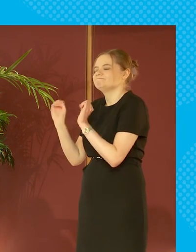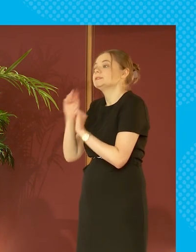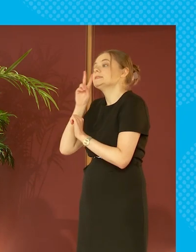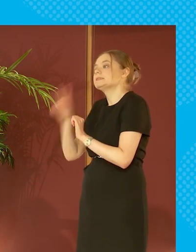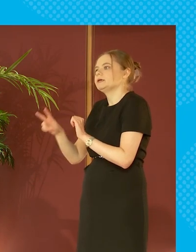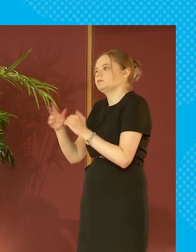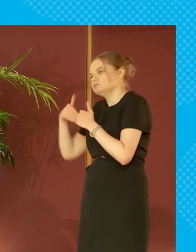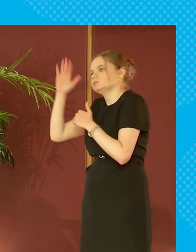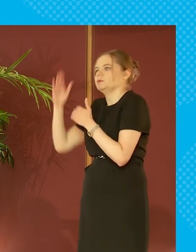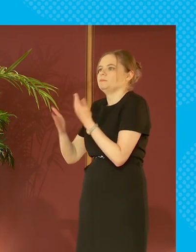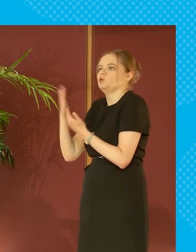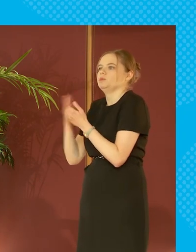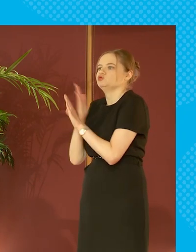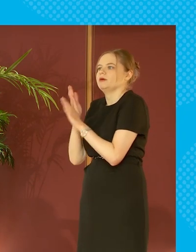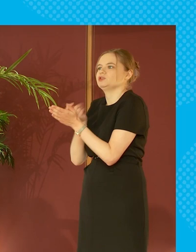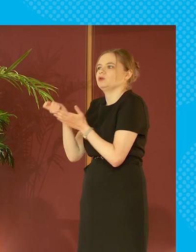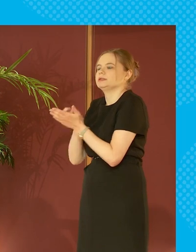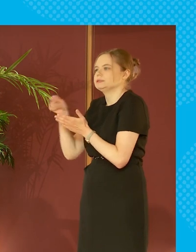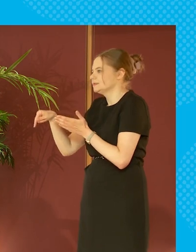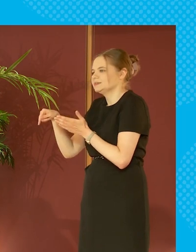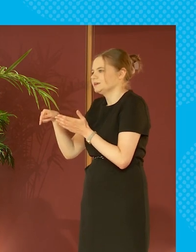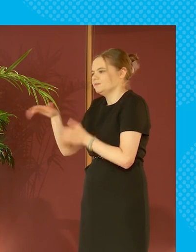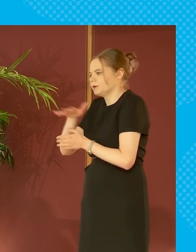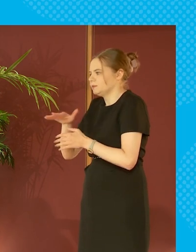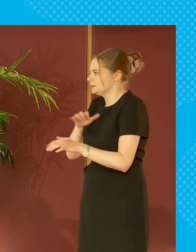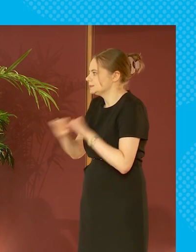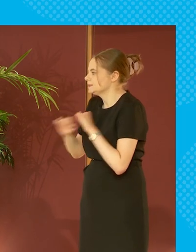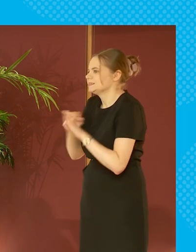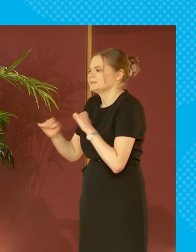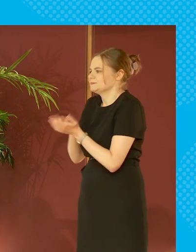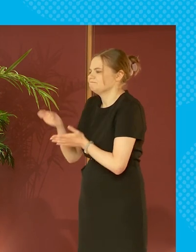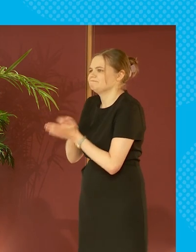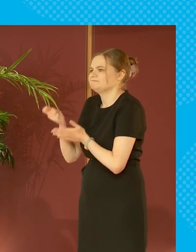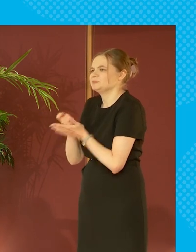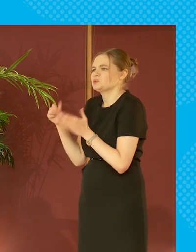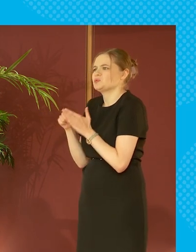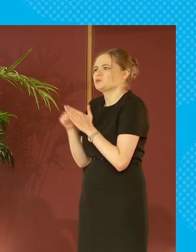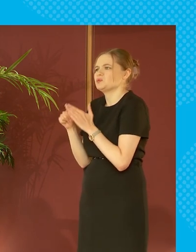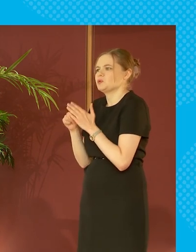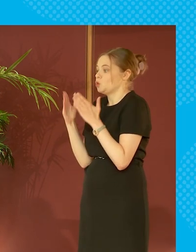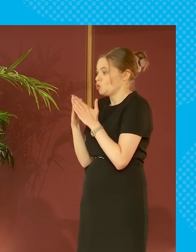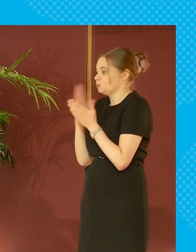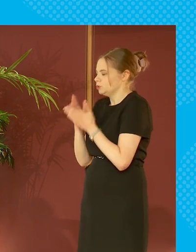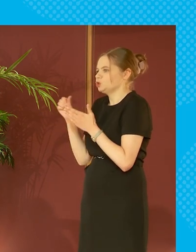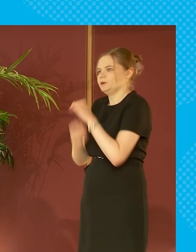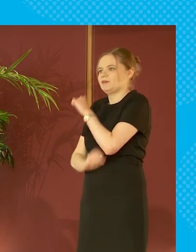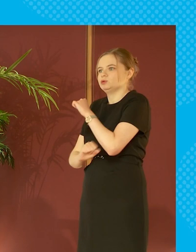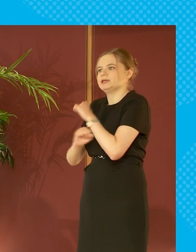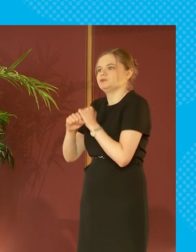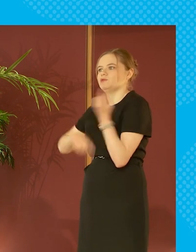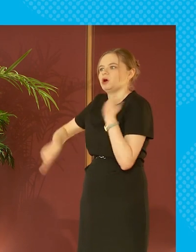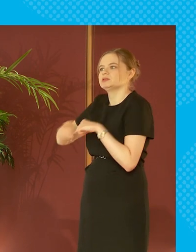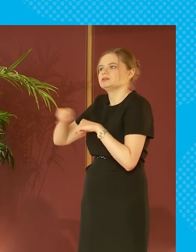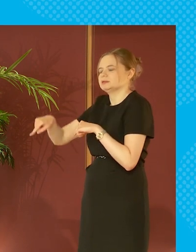rented sector start to build up and that is less secure for families because our homes should be the foundation of everything that we do but